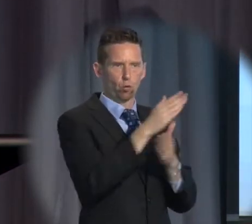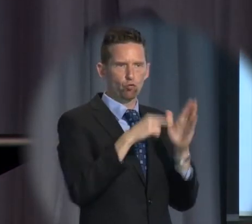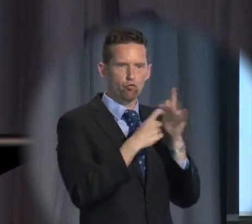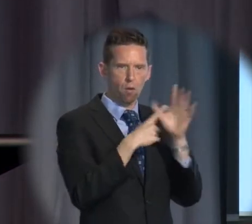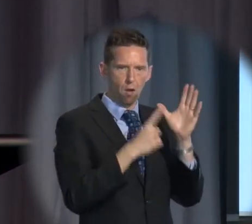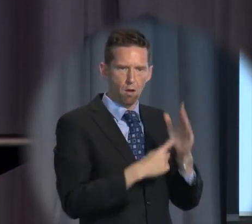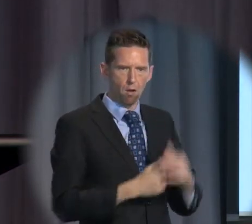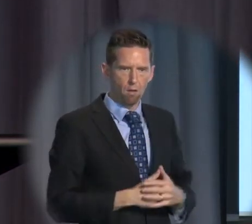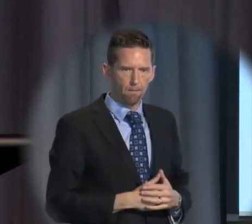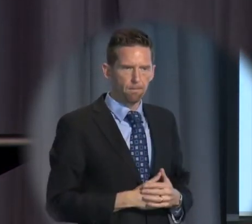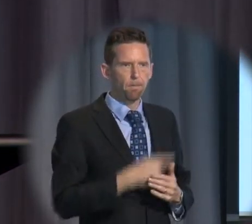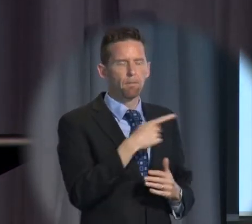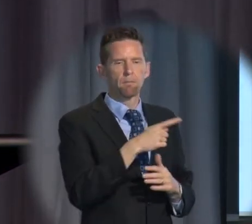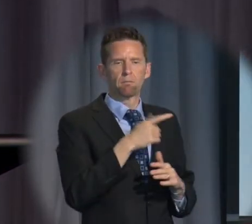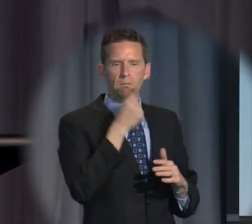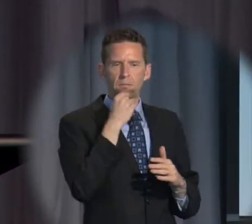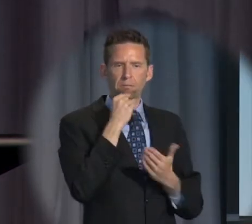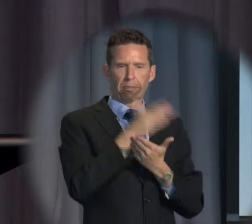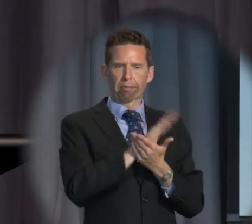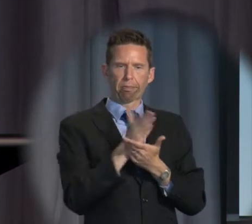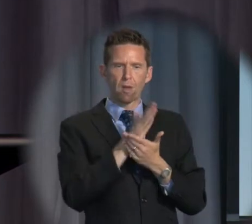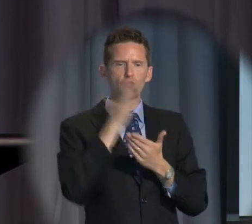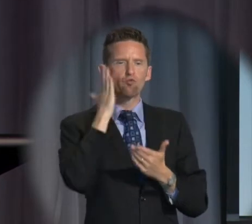That left him in a legal grey area.